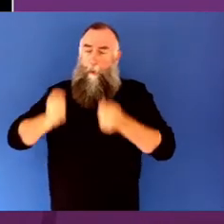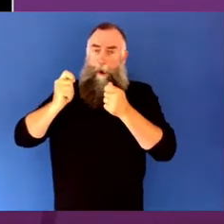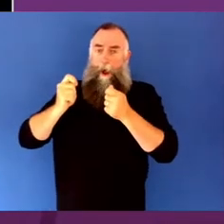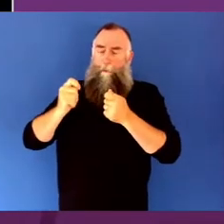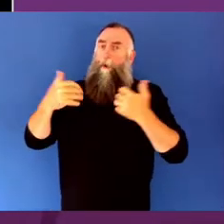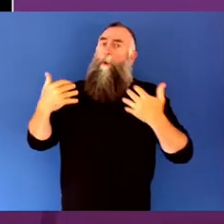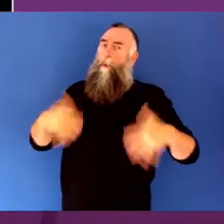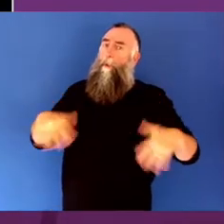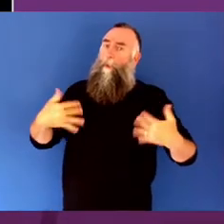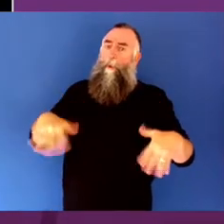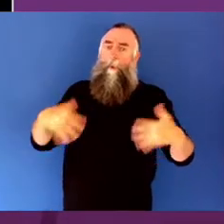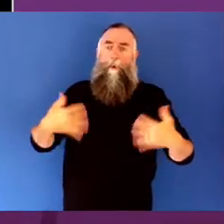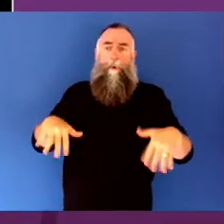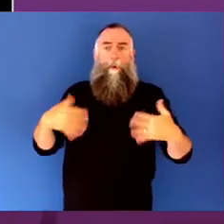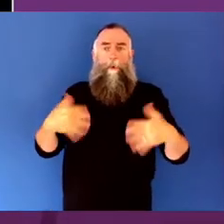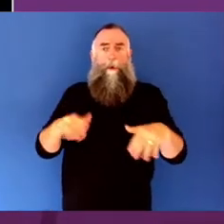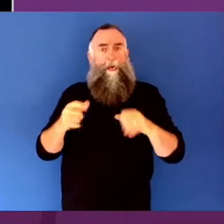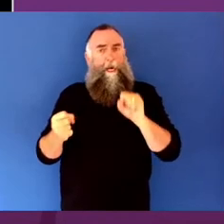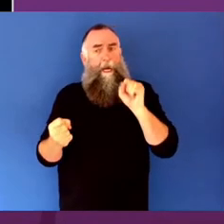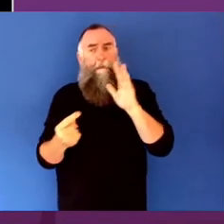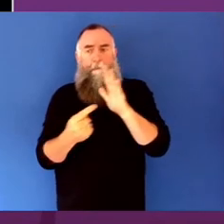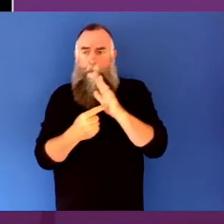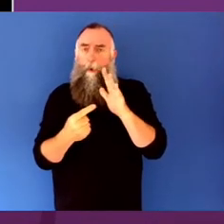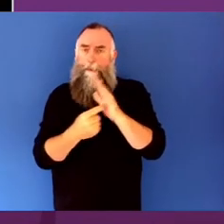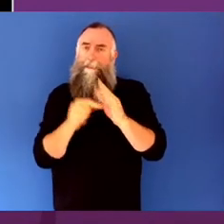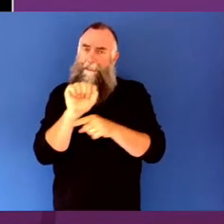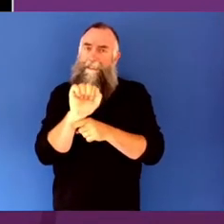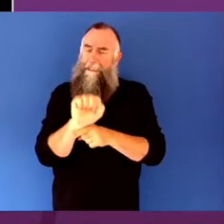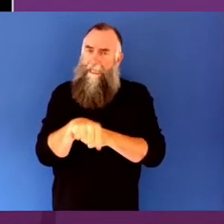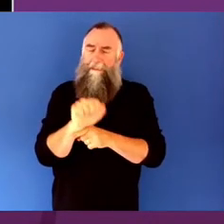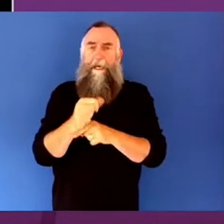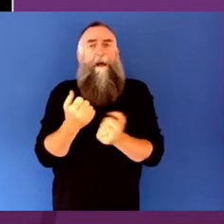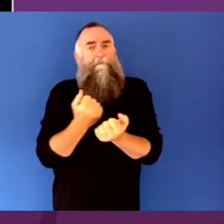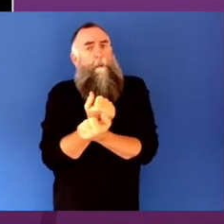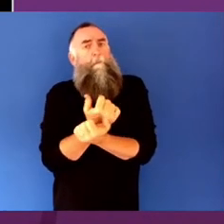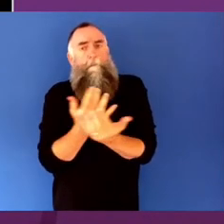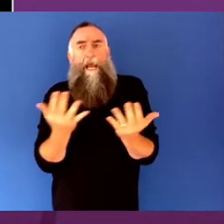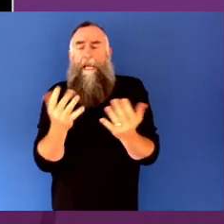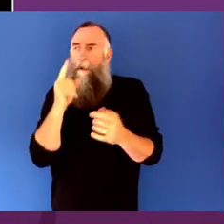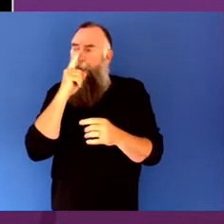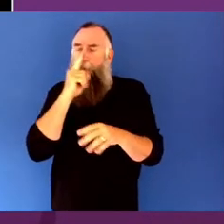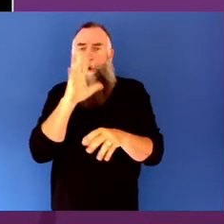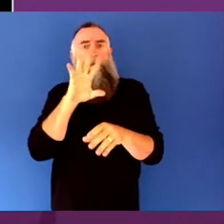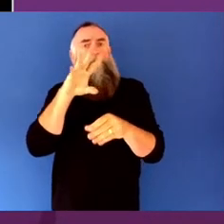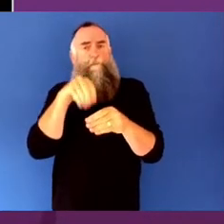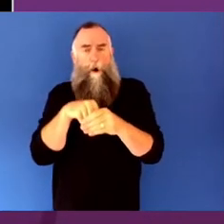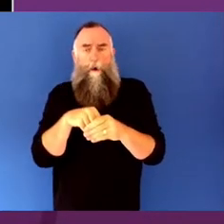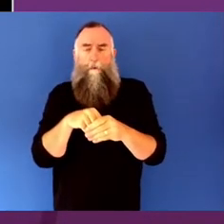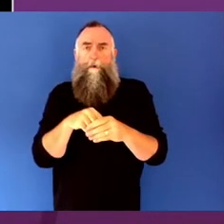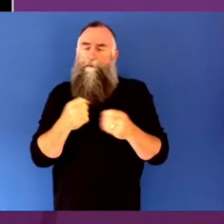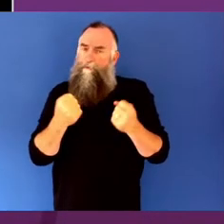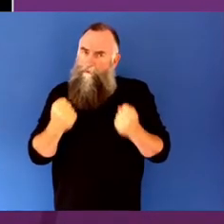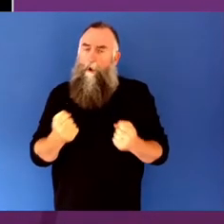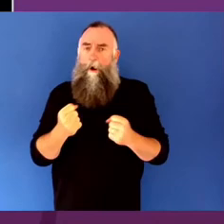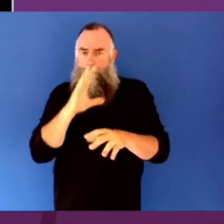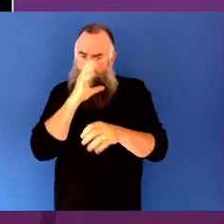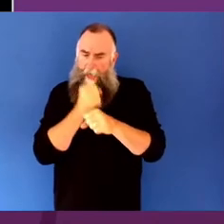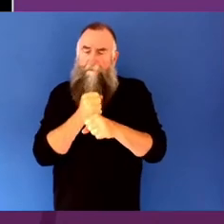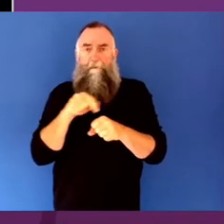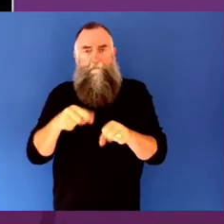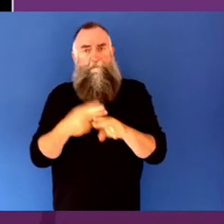have got a strong interest in this topic. So I do want to congratulate all involved in bringing this forum together.